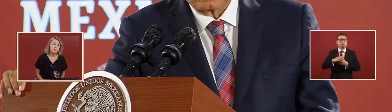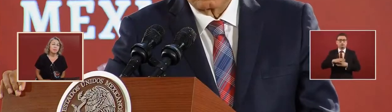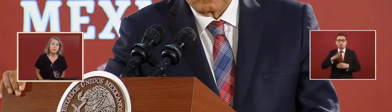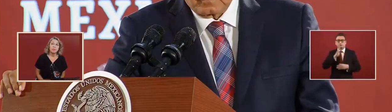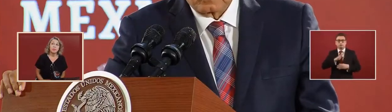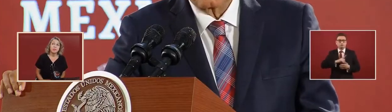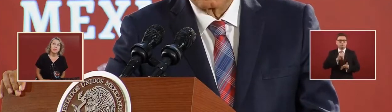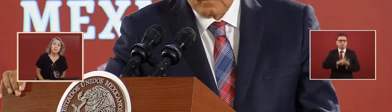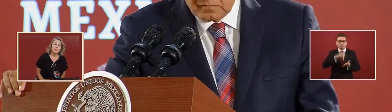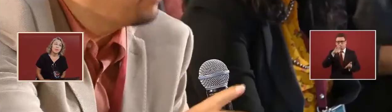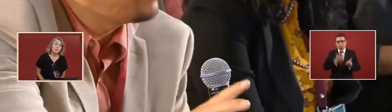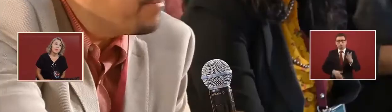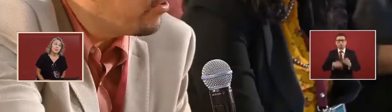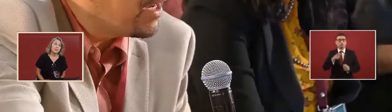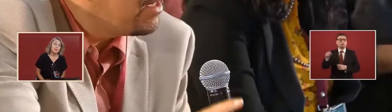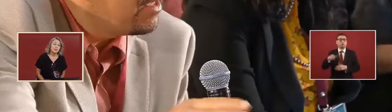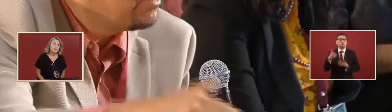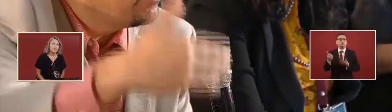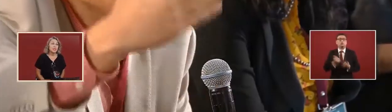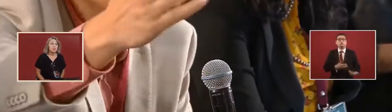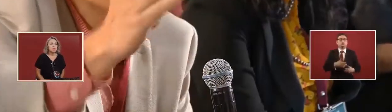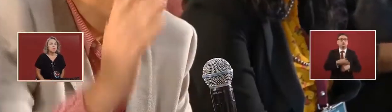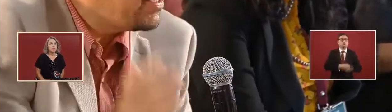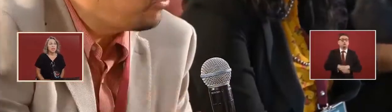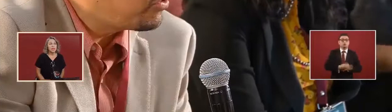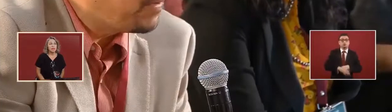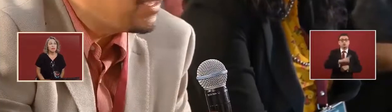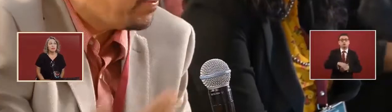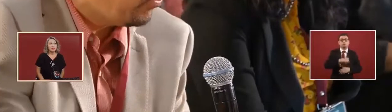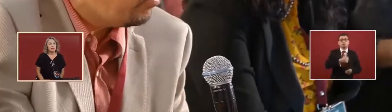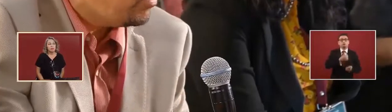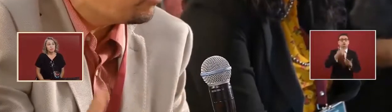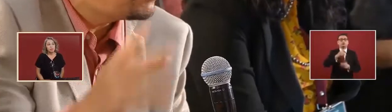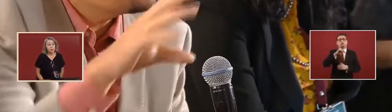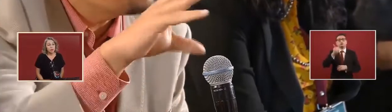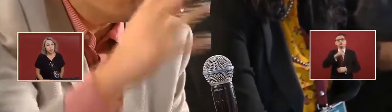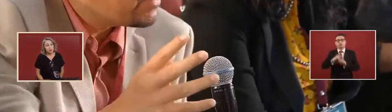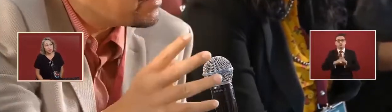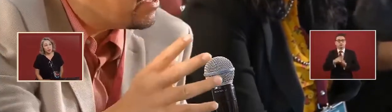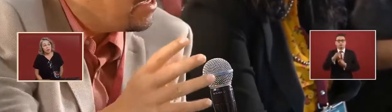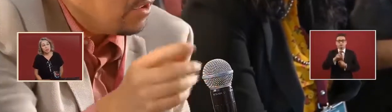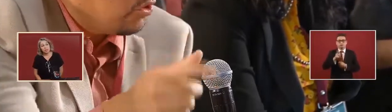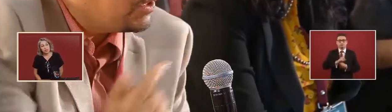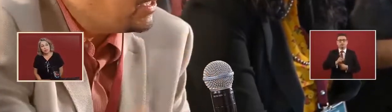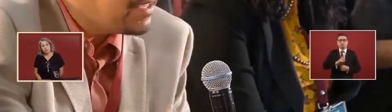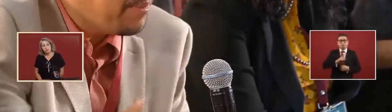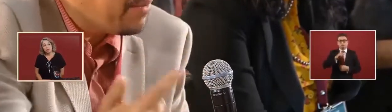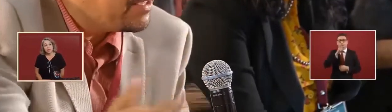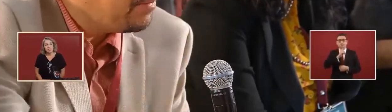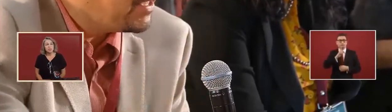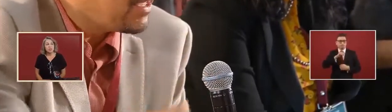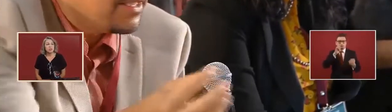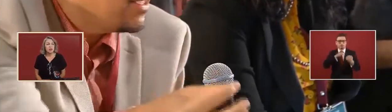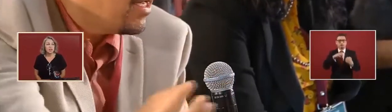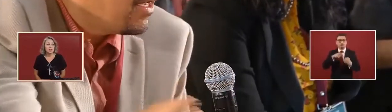they make it so it's a force that they're utilizing to bring